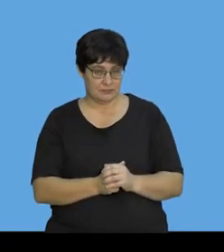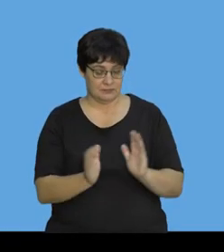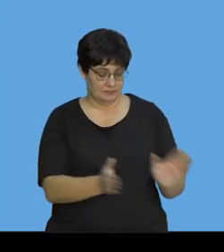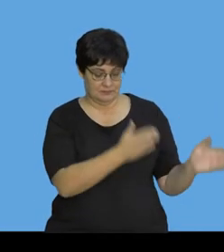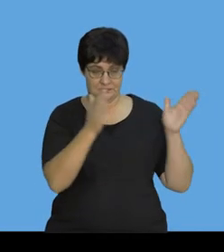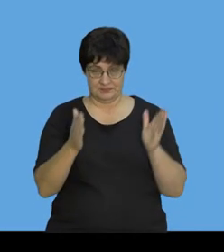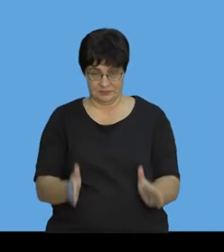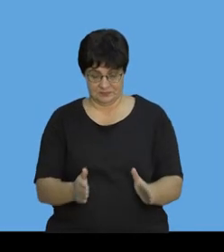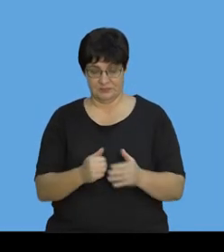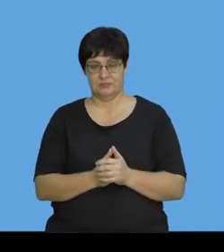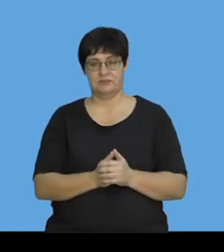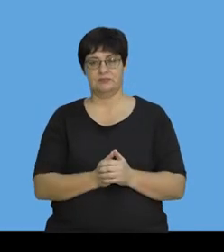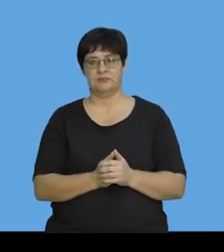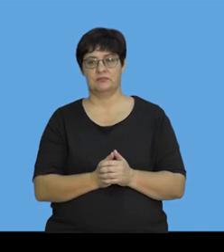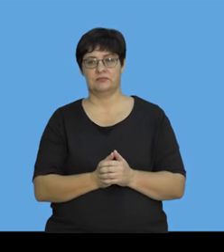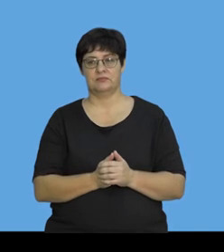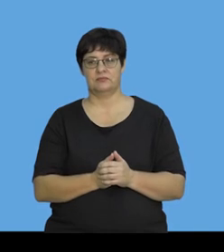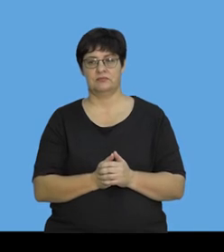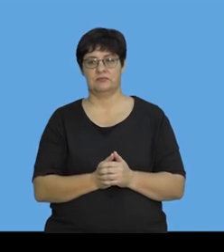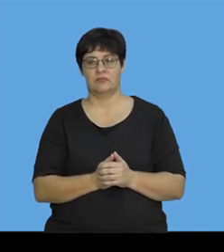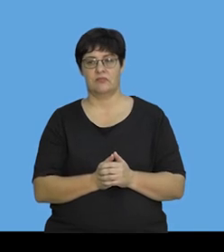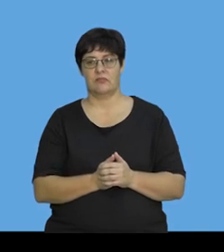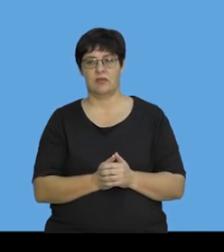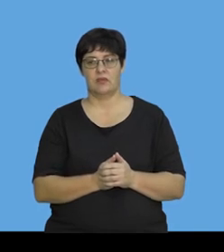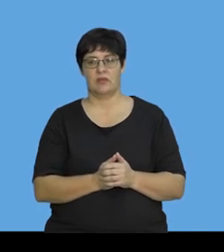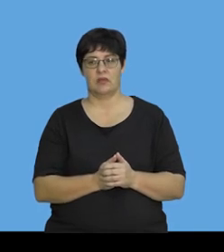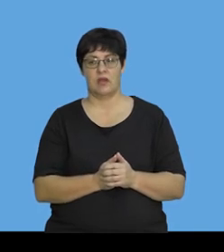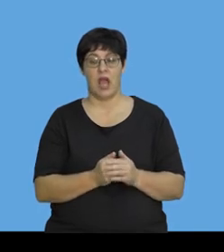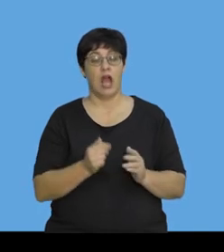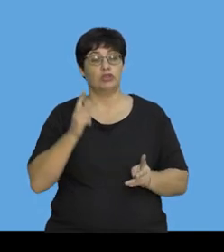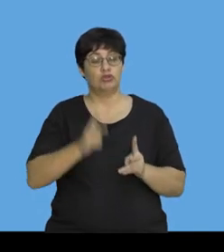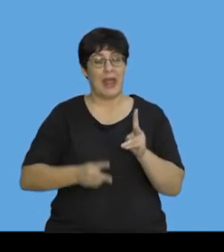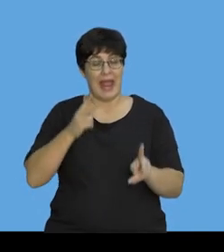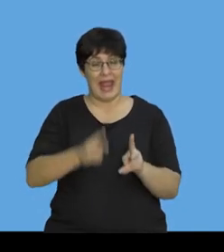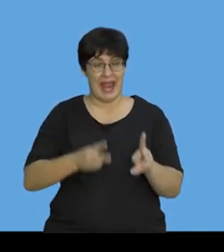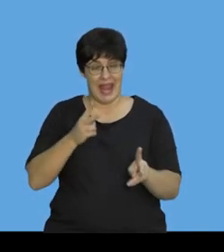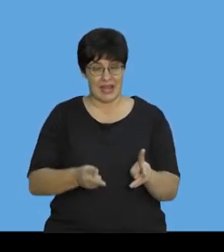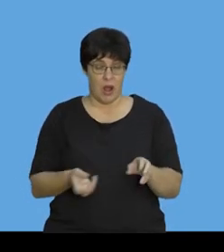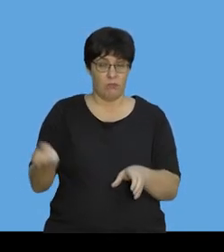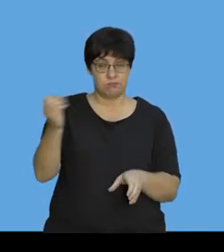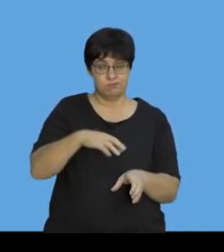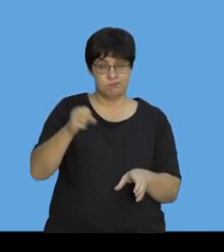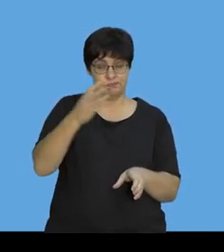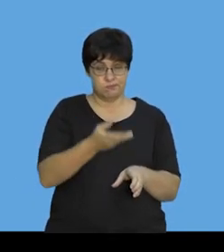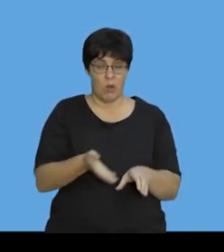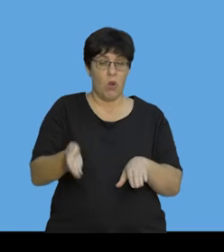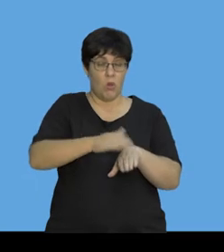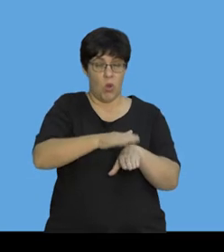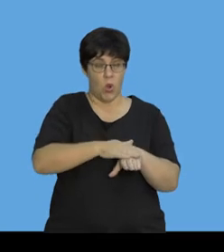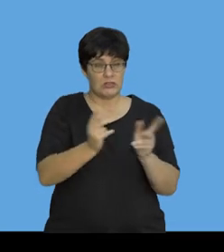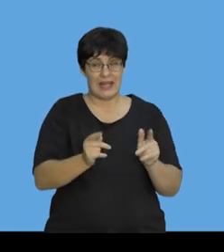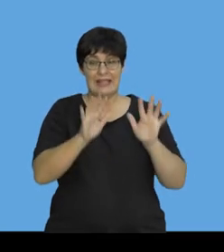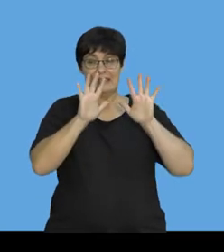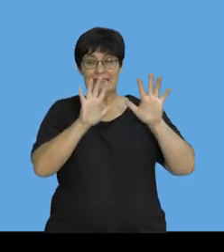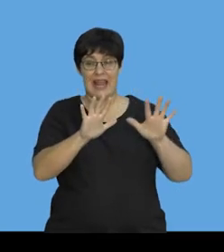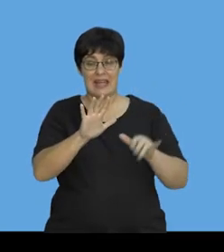You Next question. A loaded 10,000 kilogram freight train car rolls